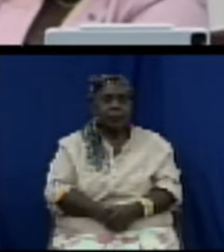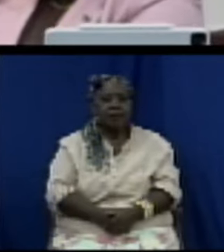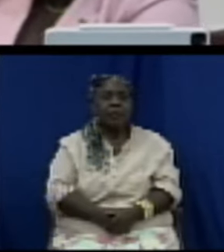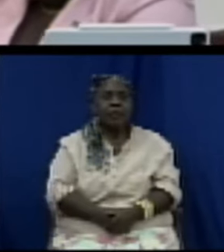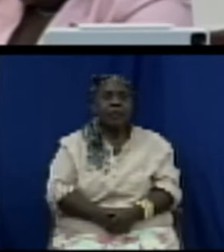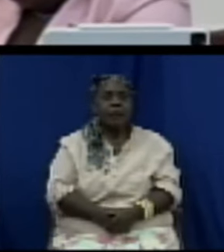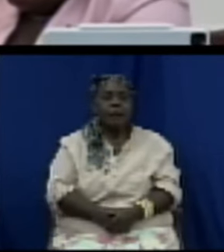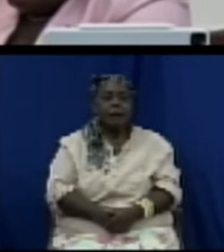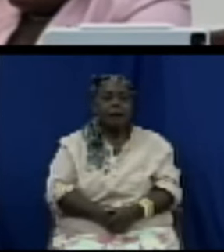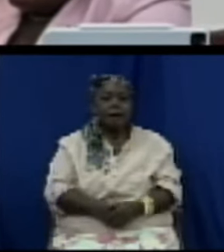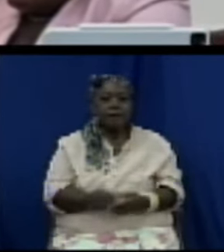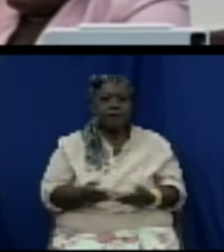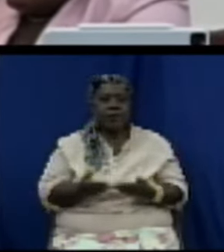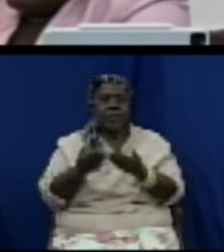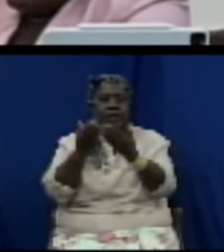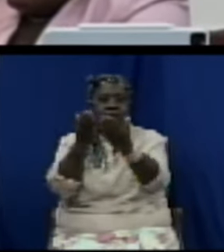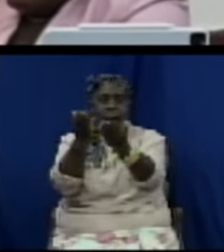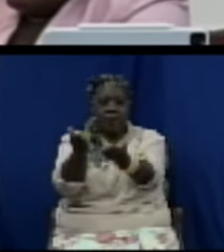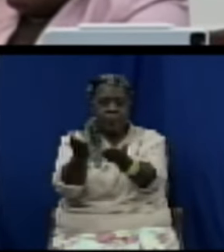Petitions. Petitions.